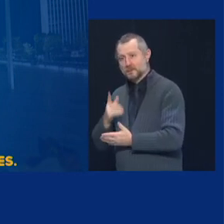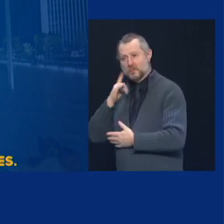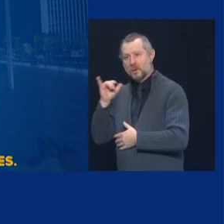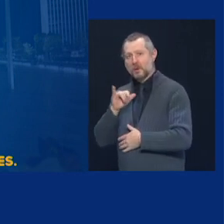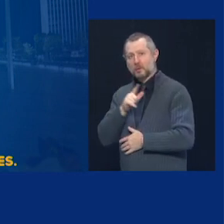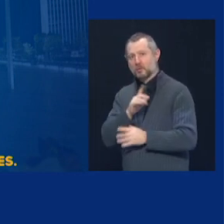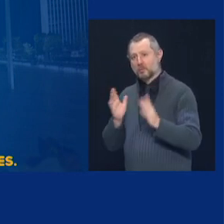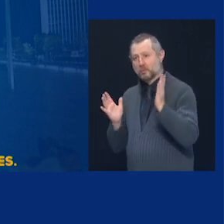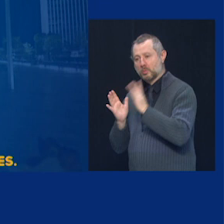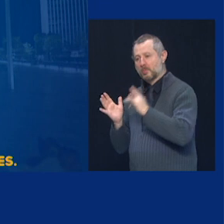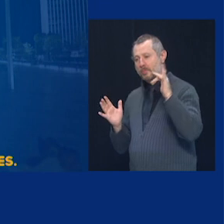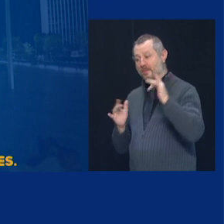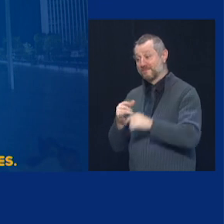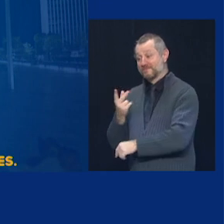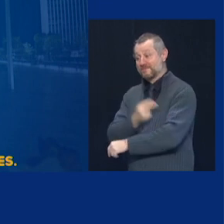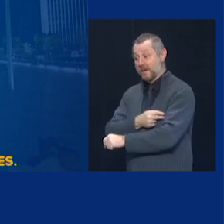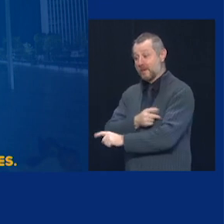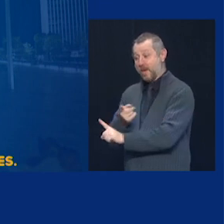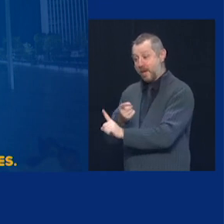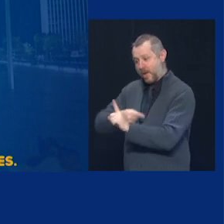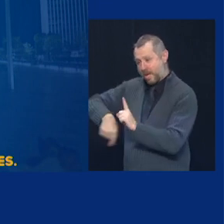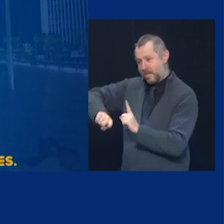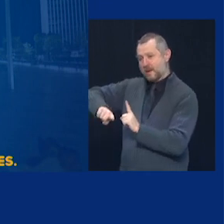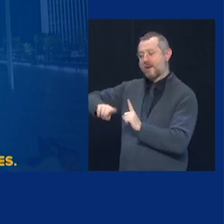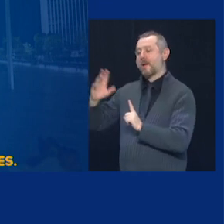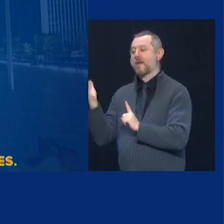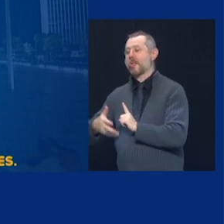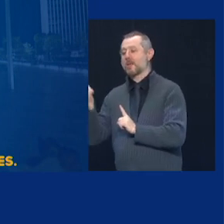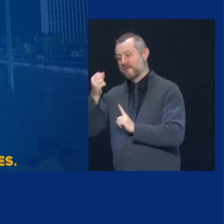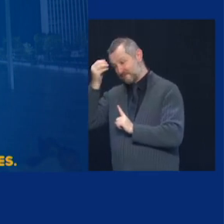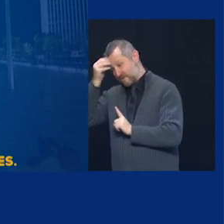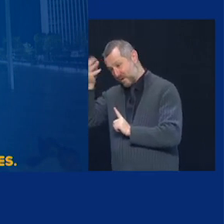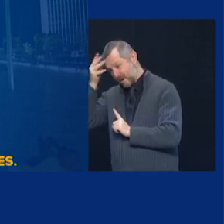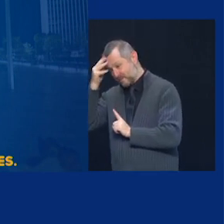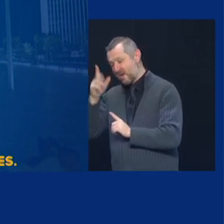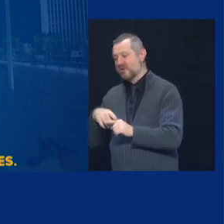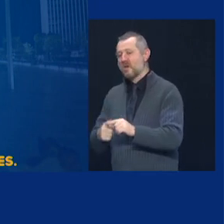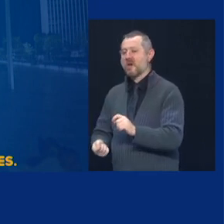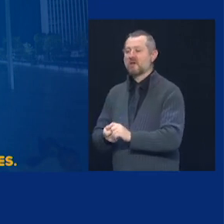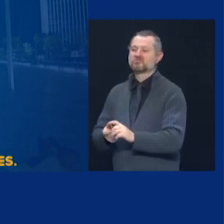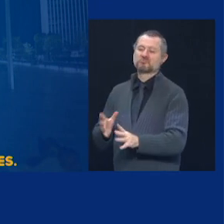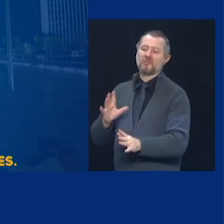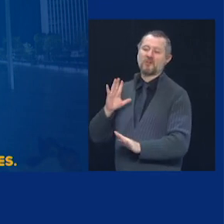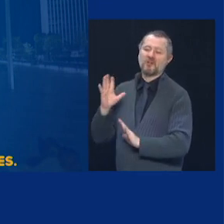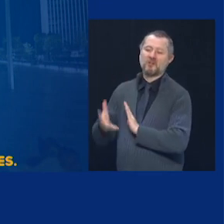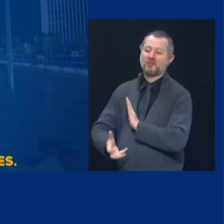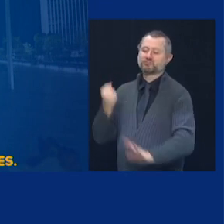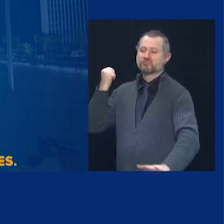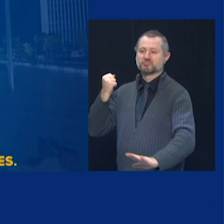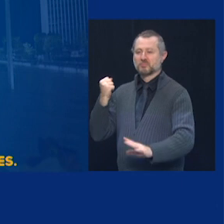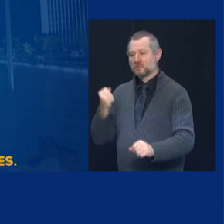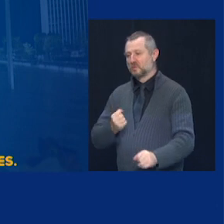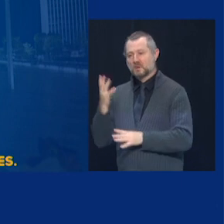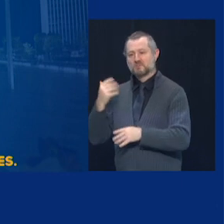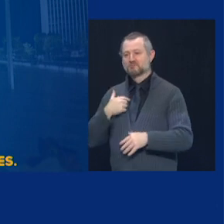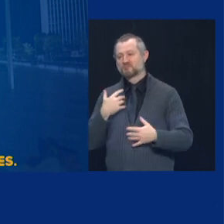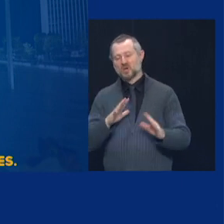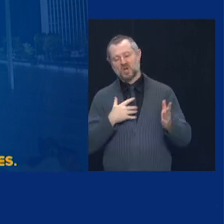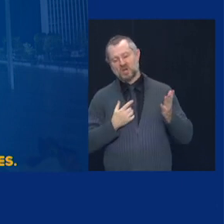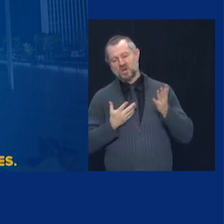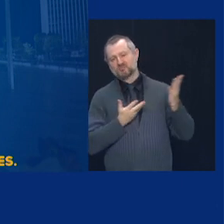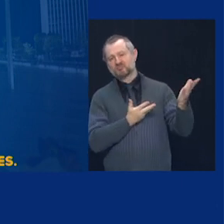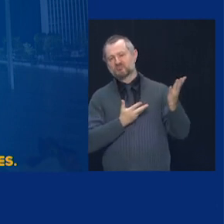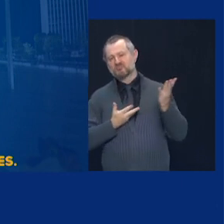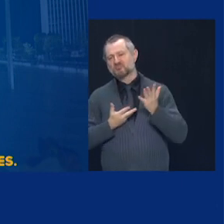to identify undocumented people. We have gone through this with the federal government at length with the Trusted